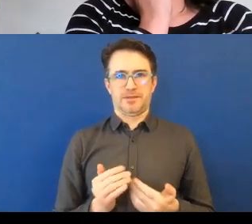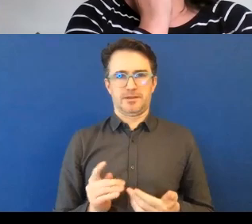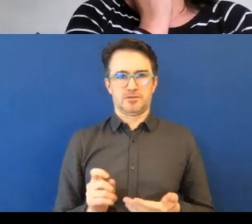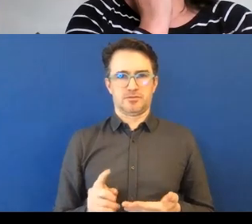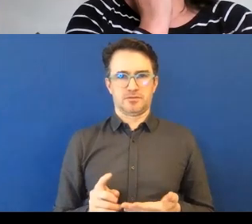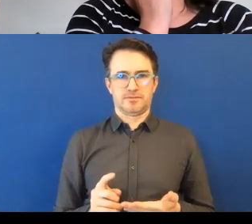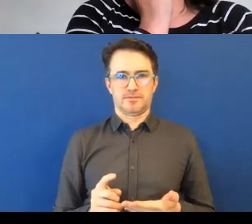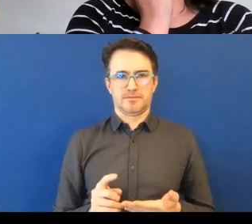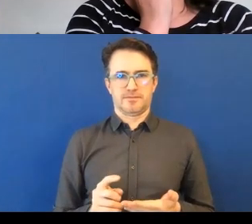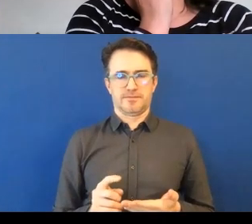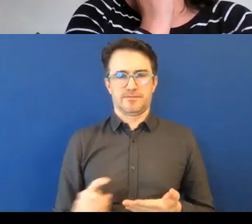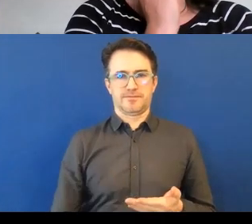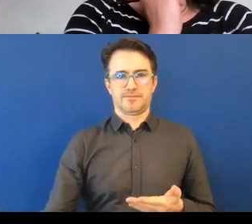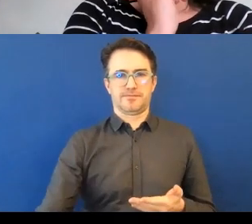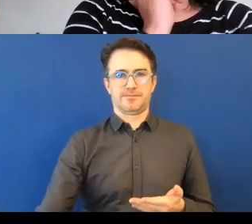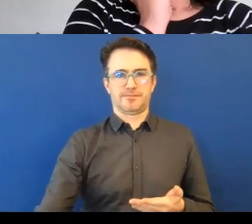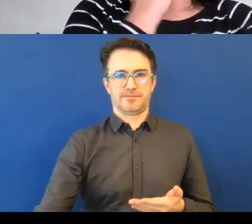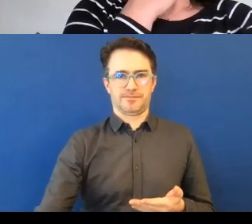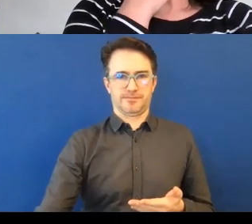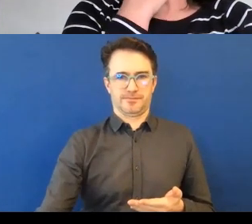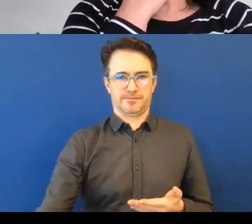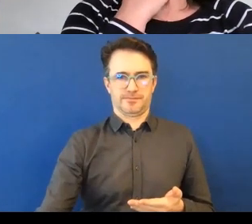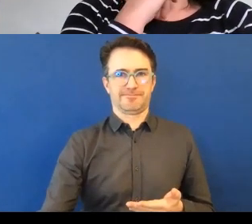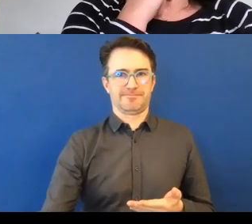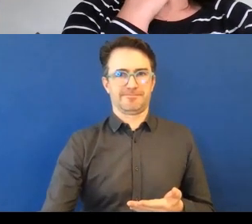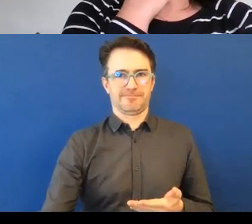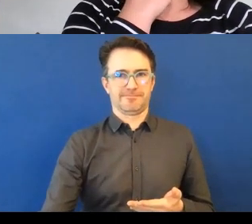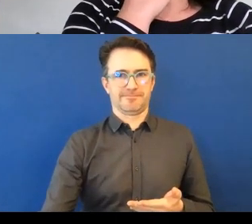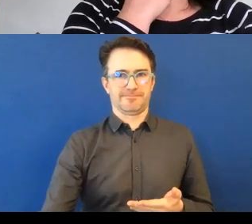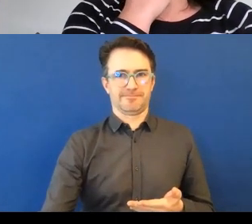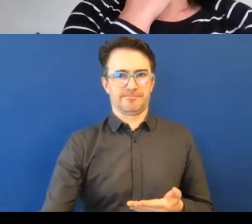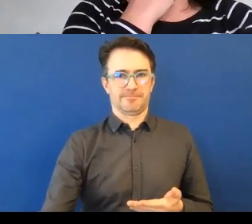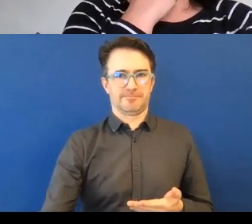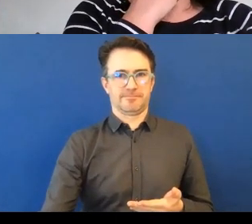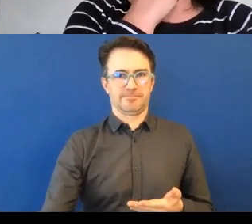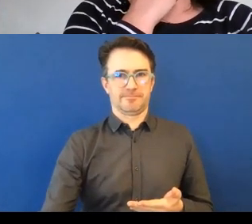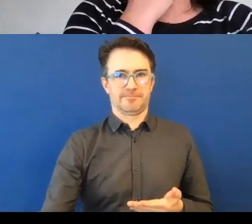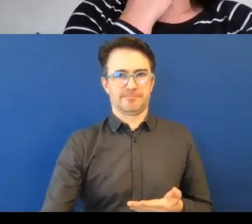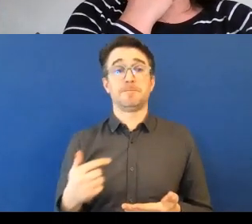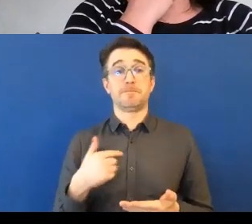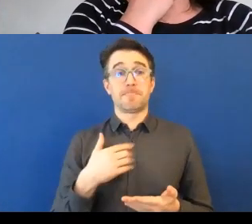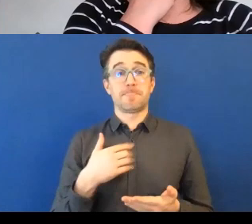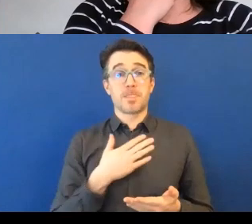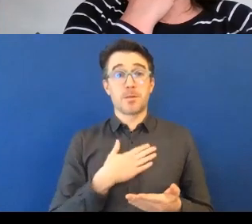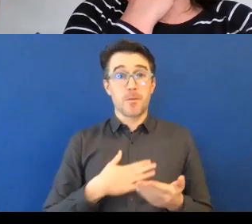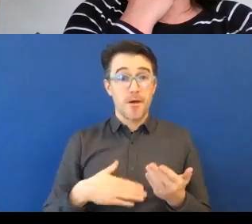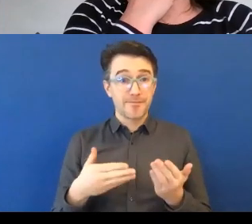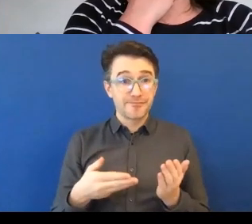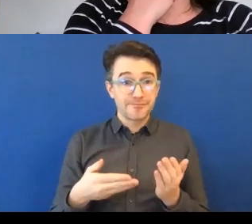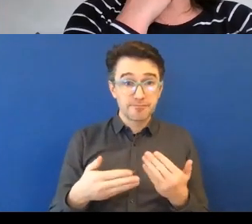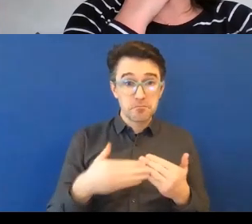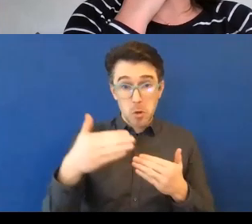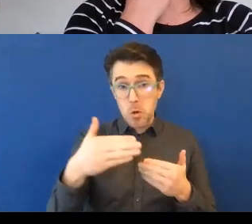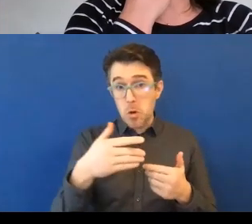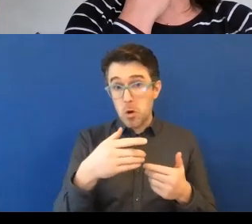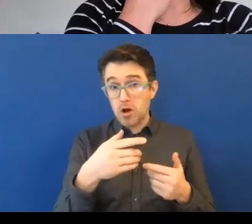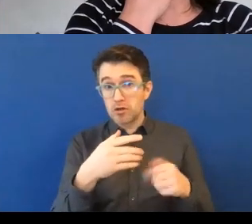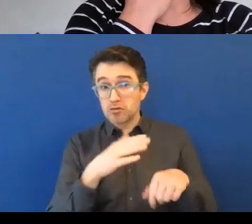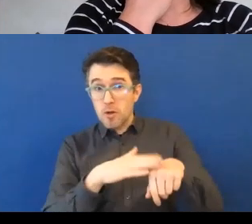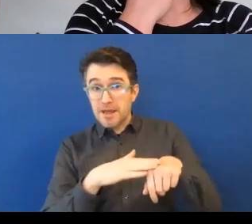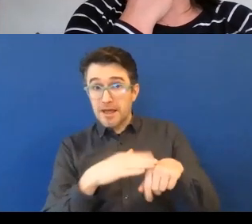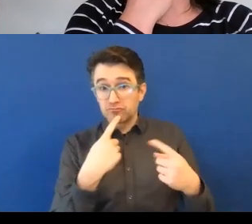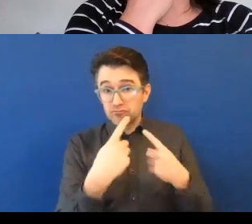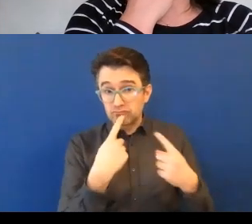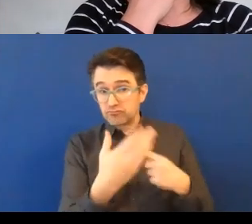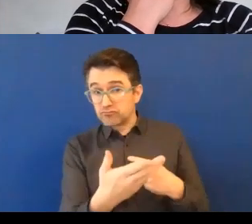should we move on to the next question about the autism work programs? I think, um, I think Neil's been incredibly comprehensive, but I've just